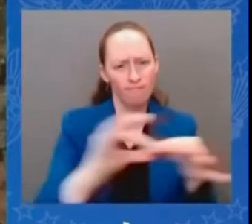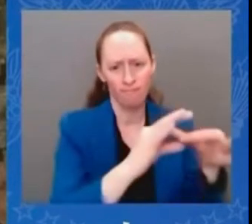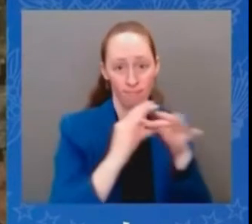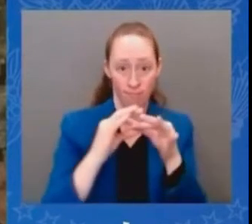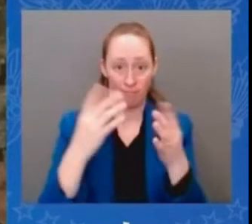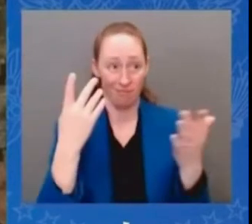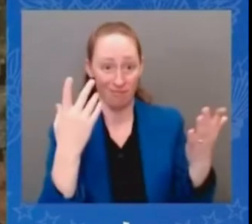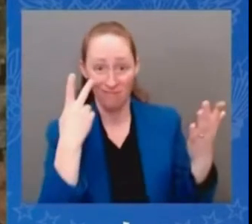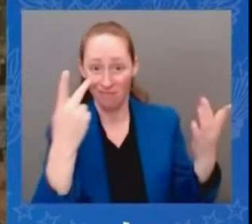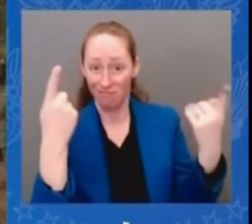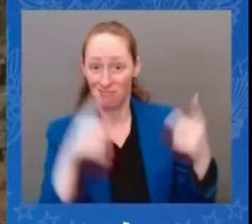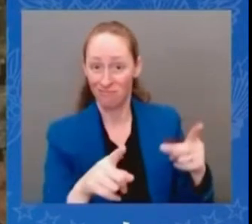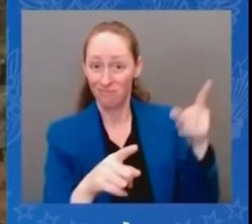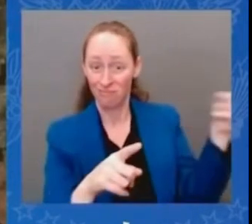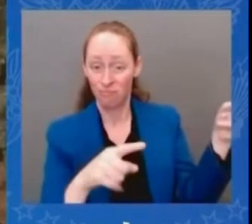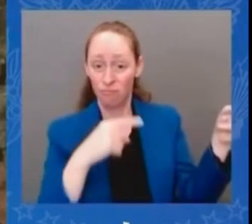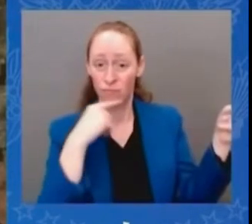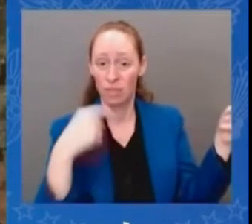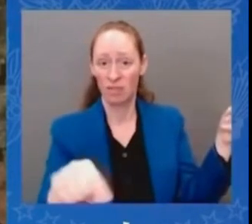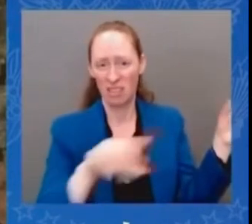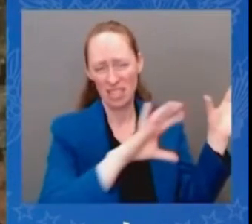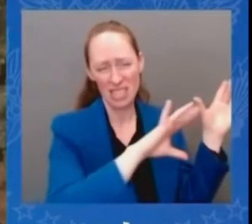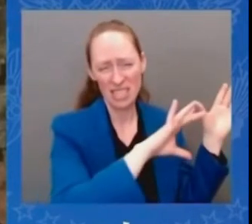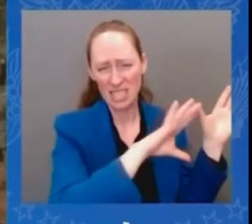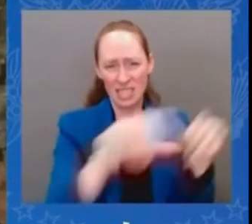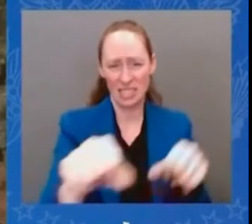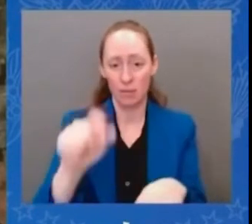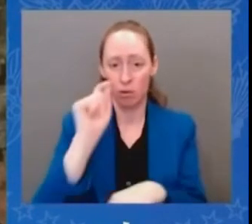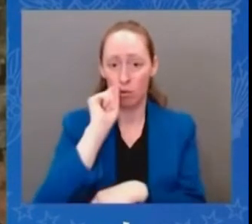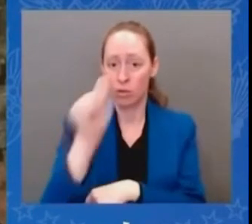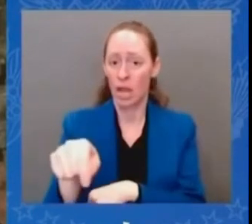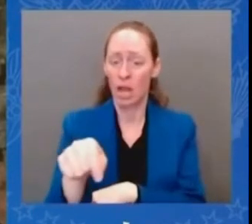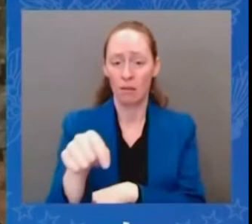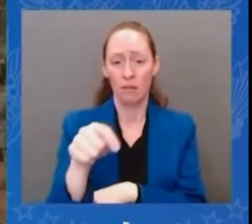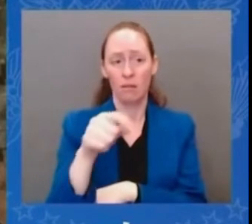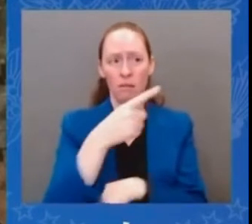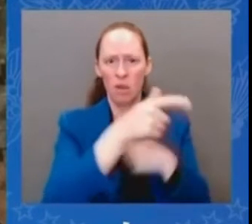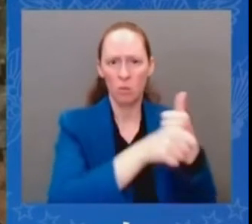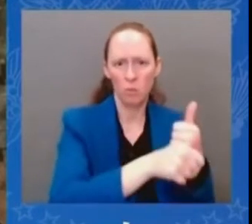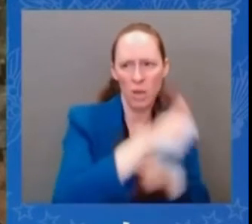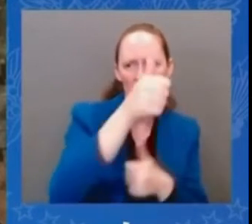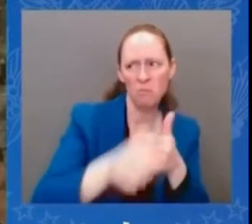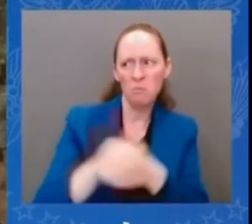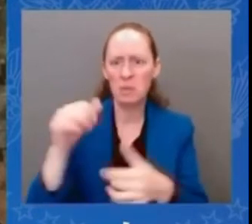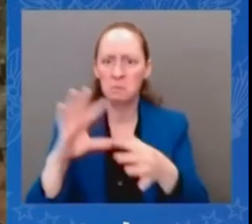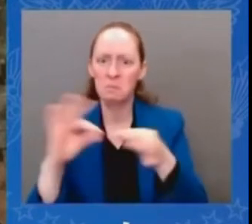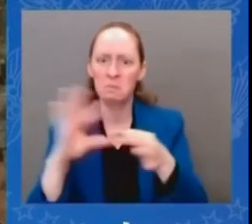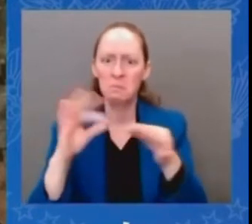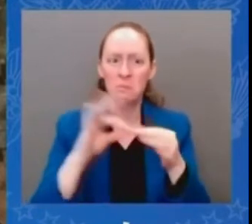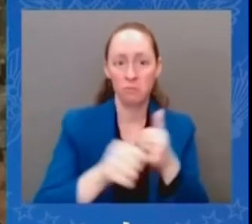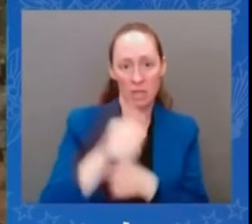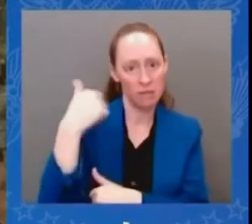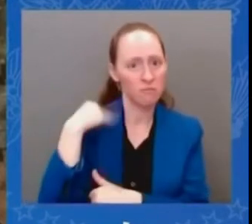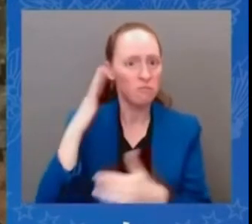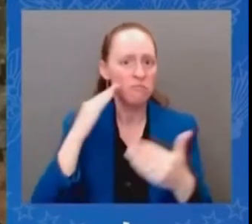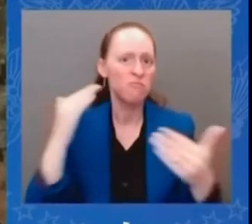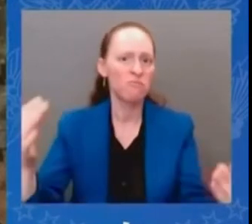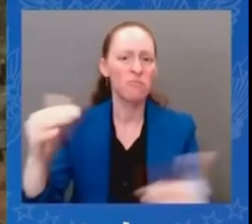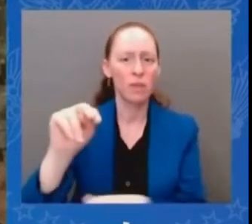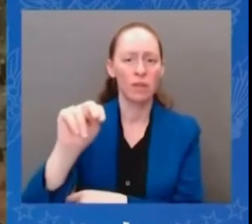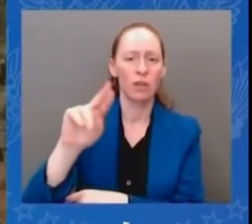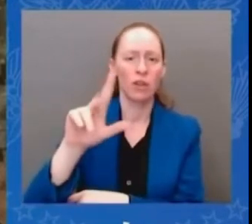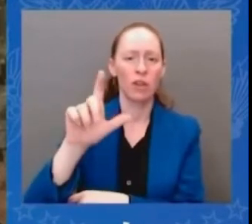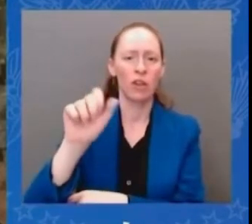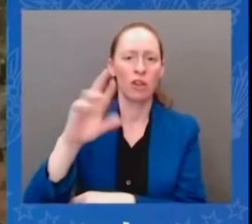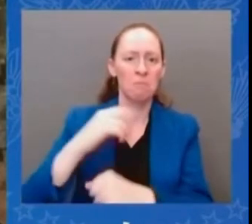weapons is totally unacceptable and i ask that secretary blinken travel to china to follow up on our discussions and continue